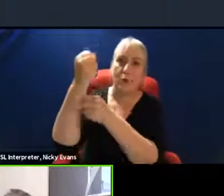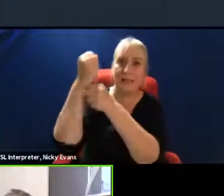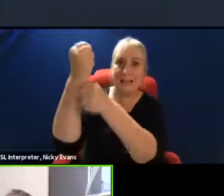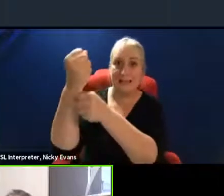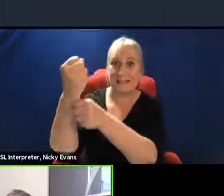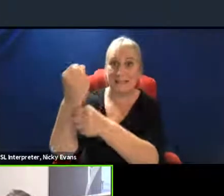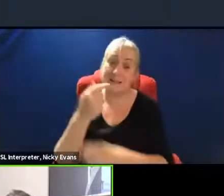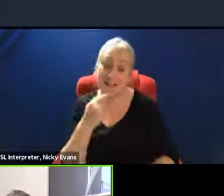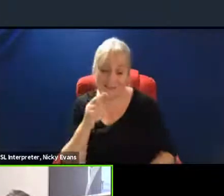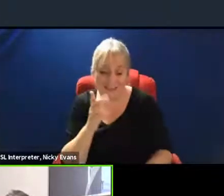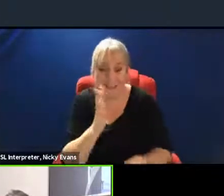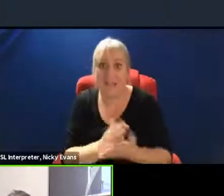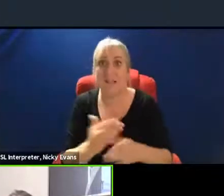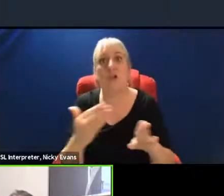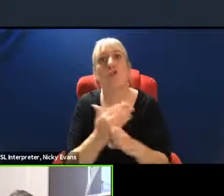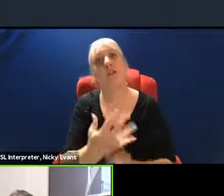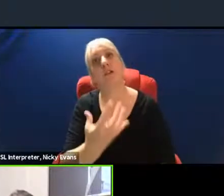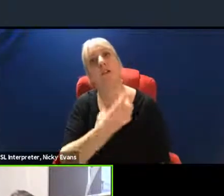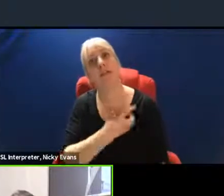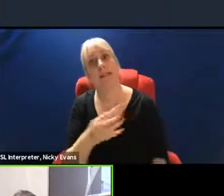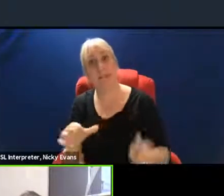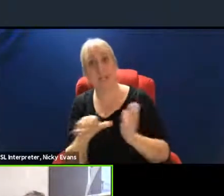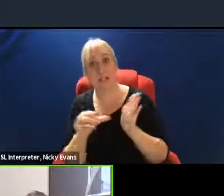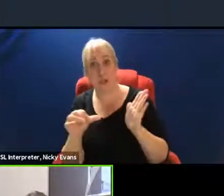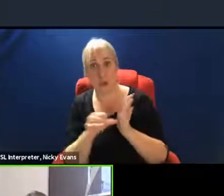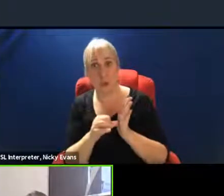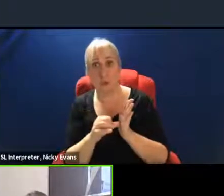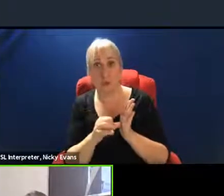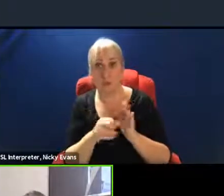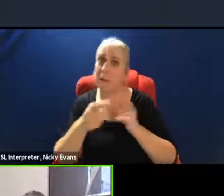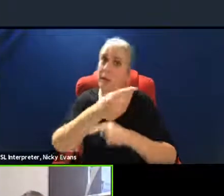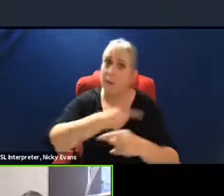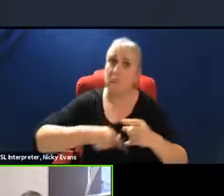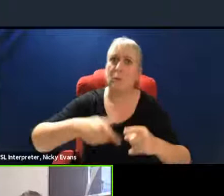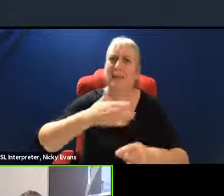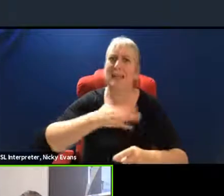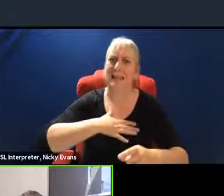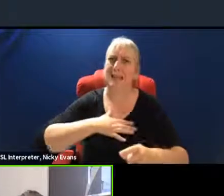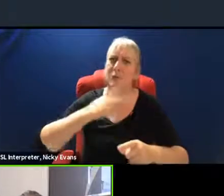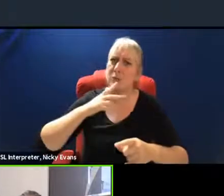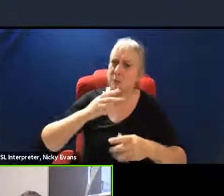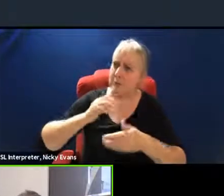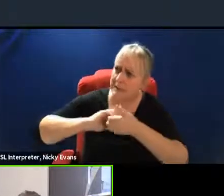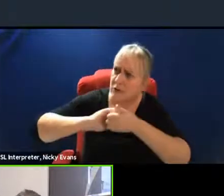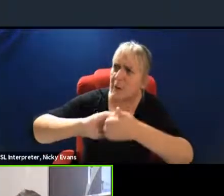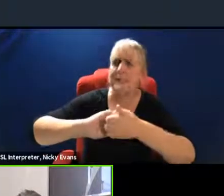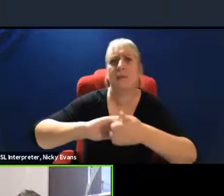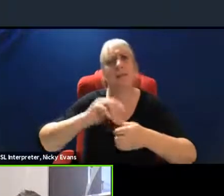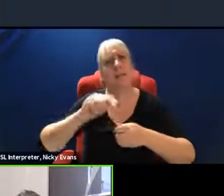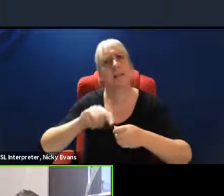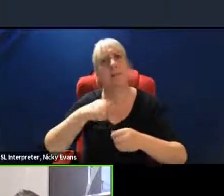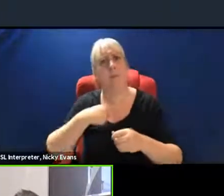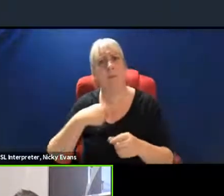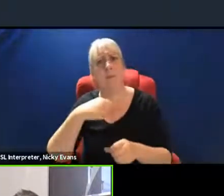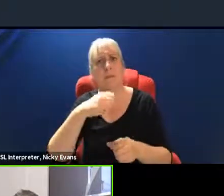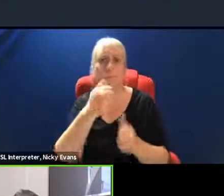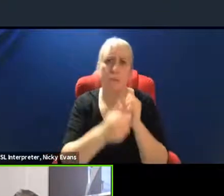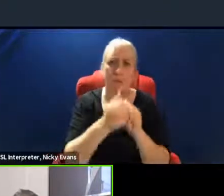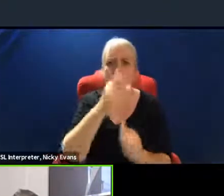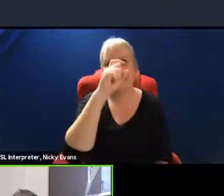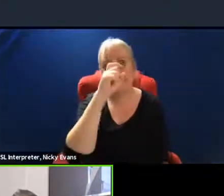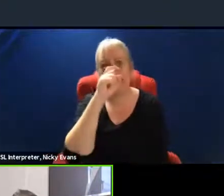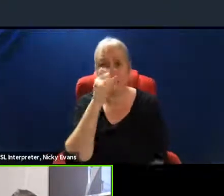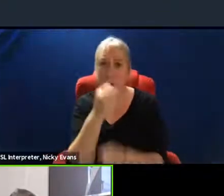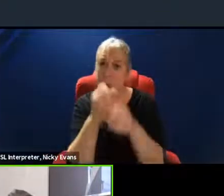union issue. It's a trade union issue. And we need to stand in solidarity with our brothers and sisters globally on November